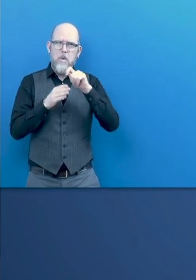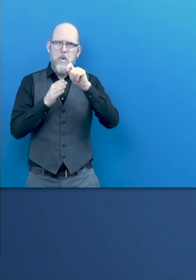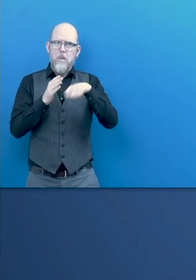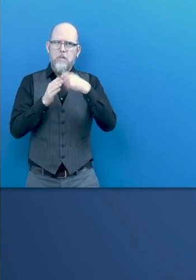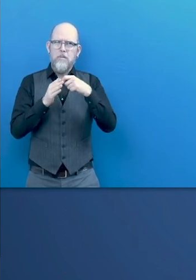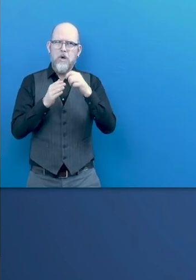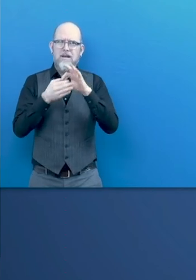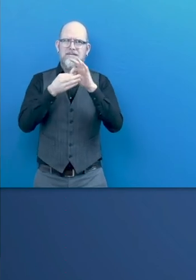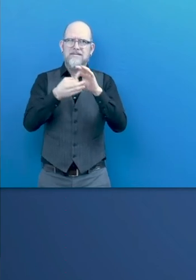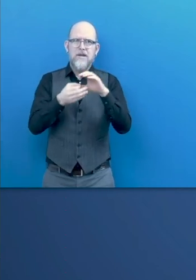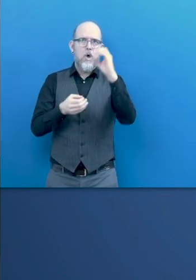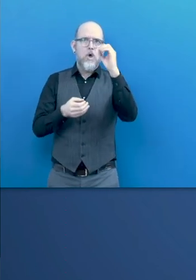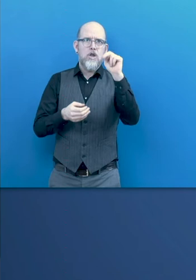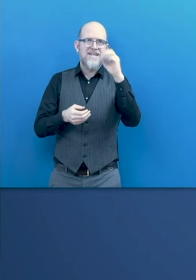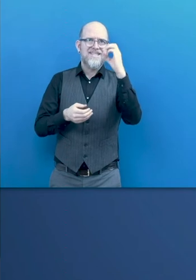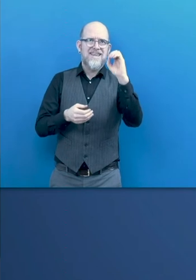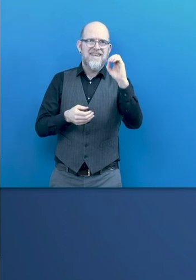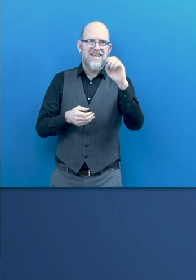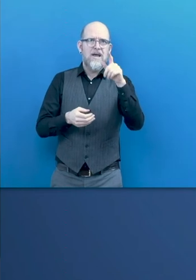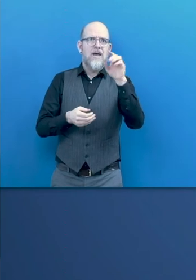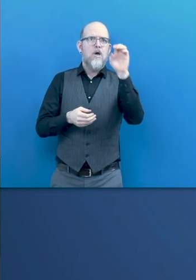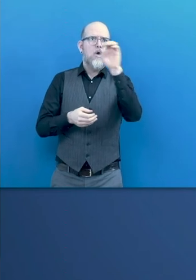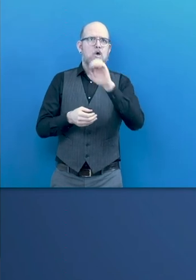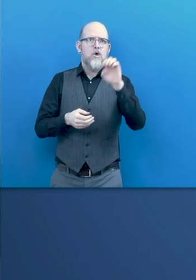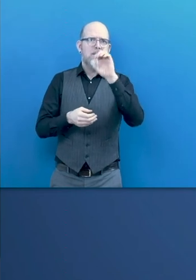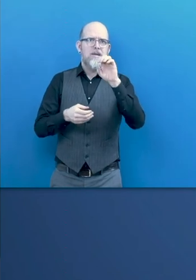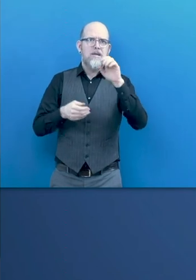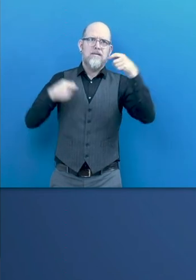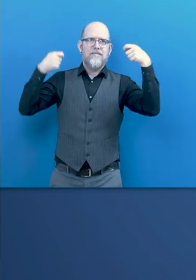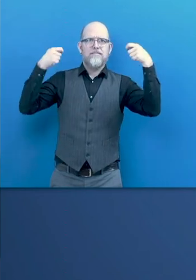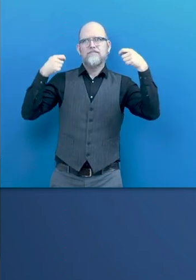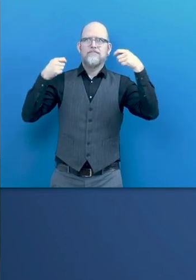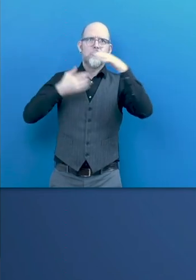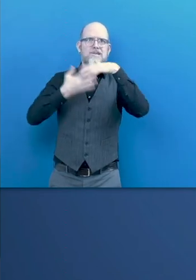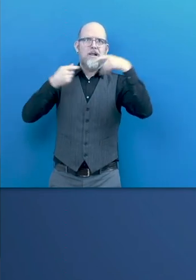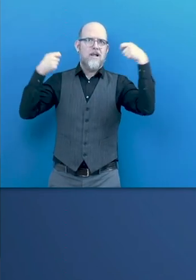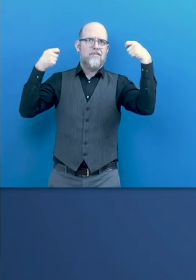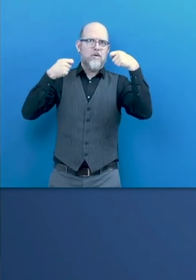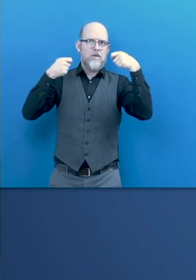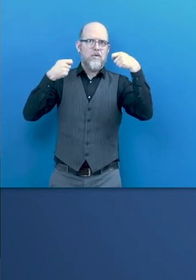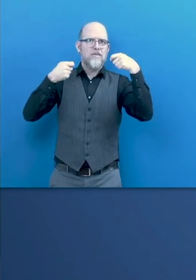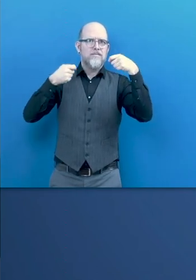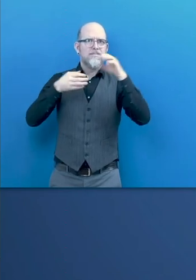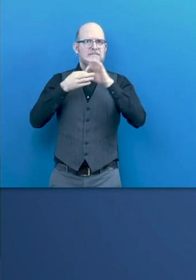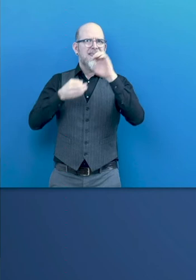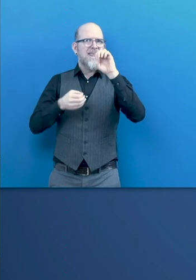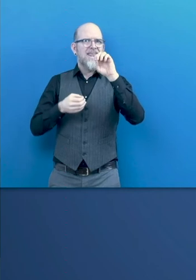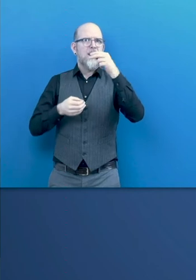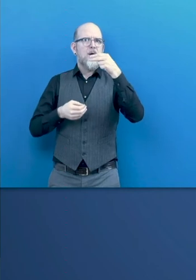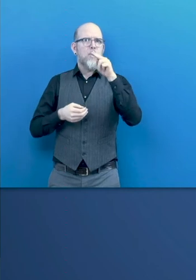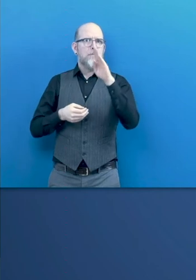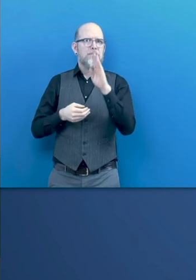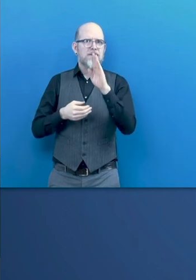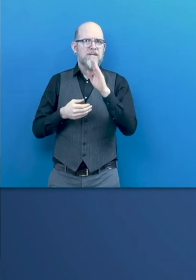European Social Fund. Well, the main purpose of this report is to increase awareness about the